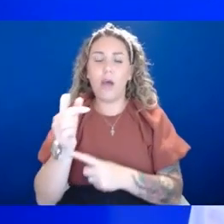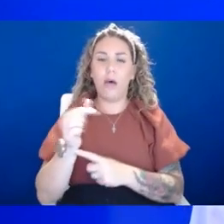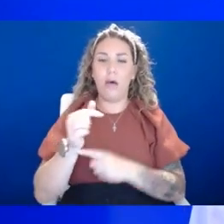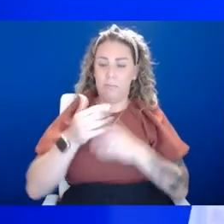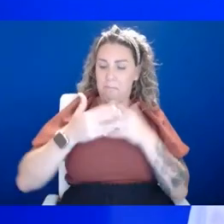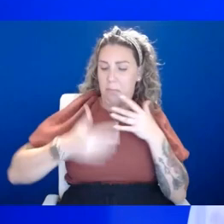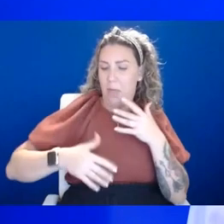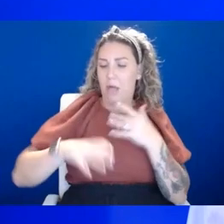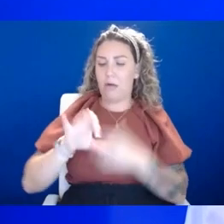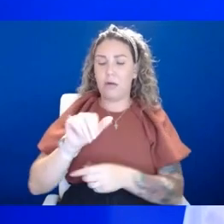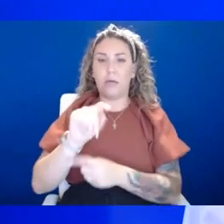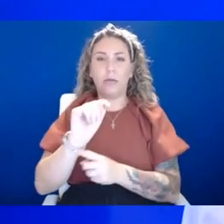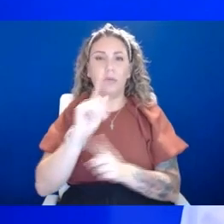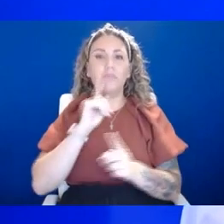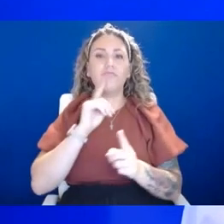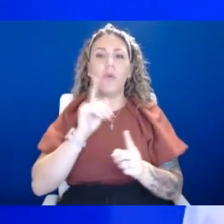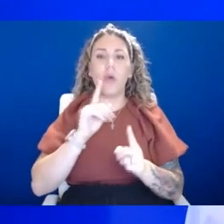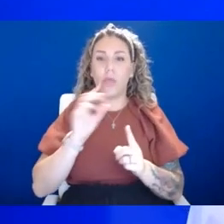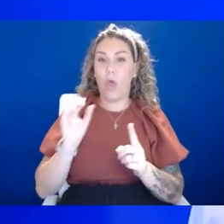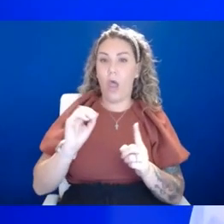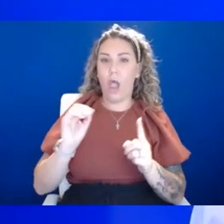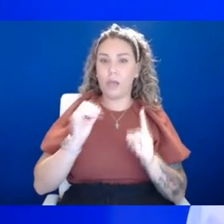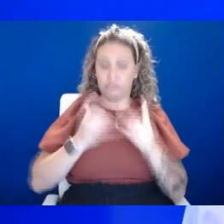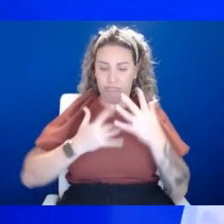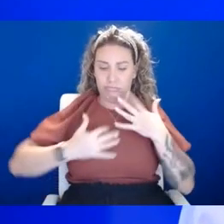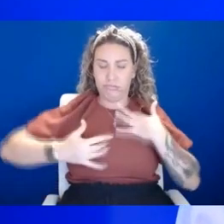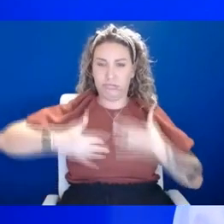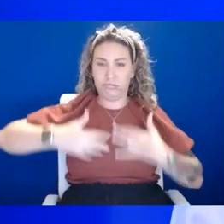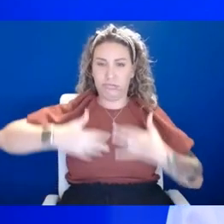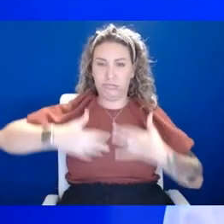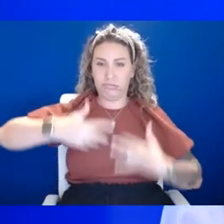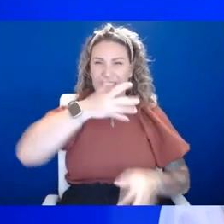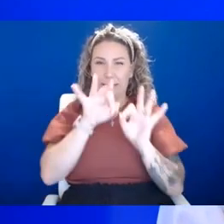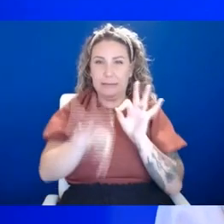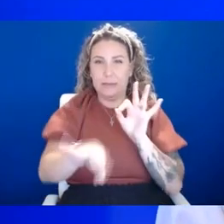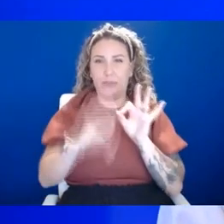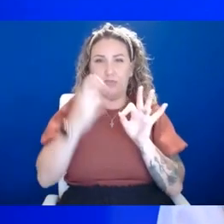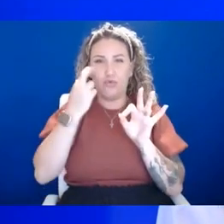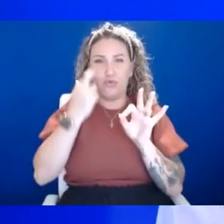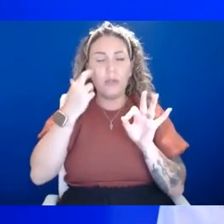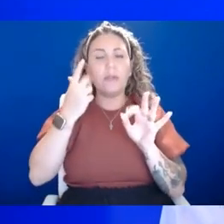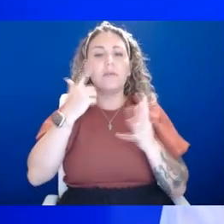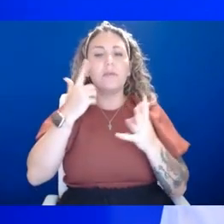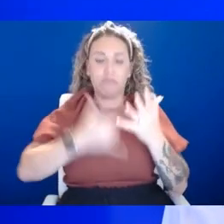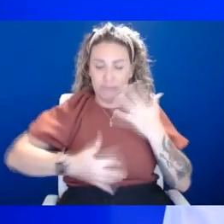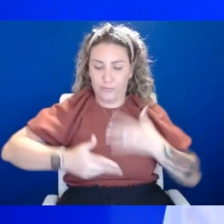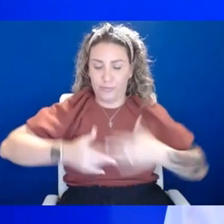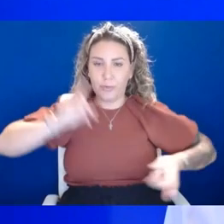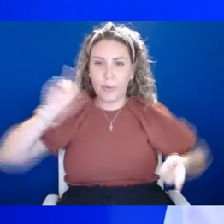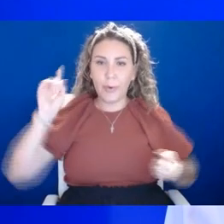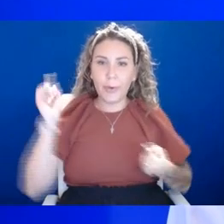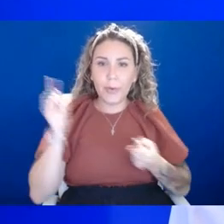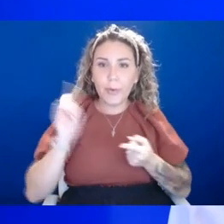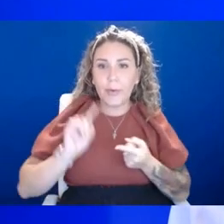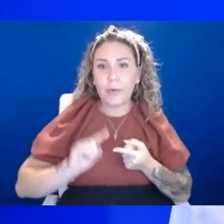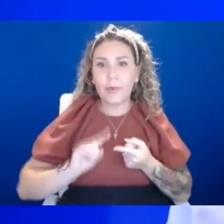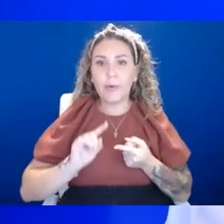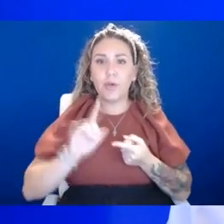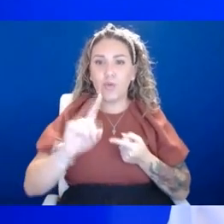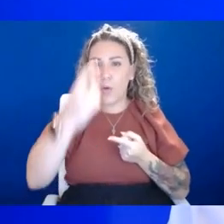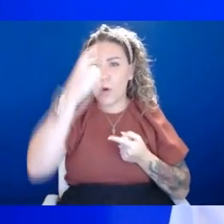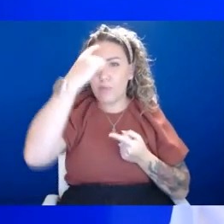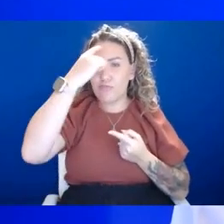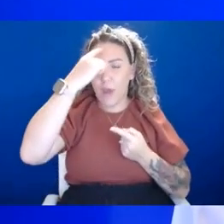amount of oxygen. This is, you know, one of the simple mechanisms would be reducing the amount of oxygen to your brain tissues.